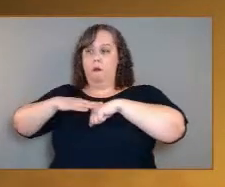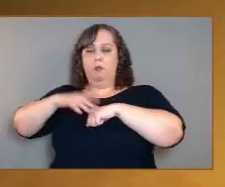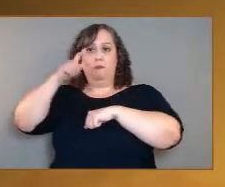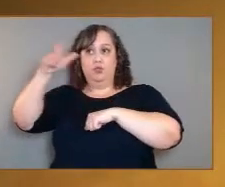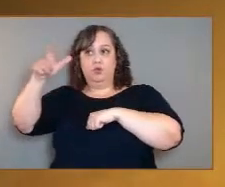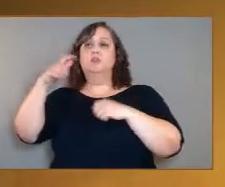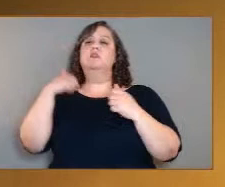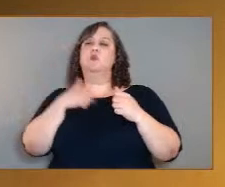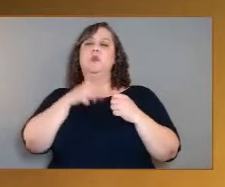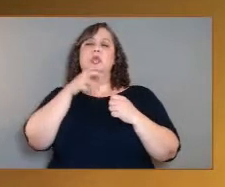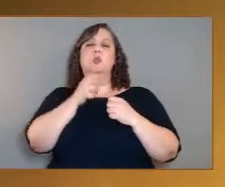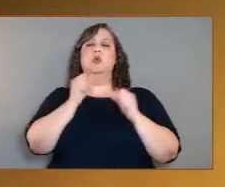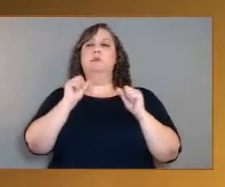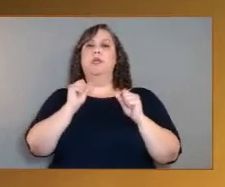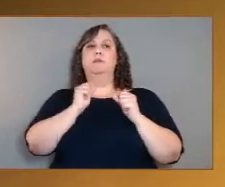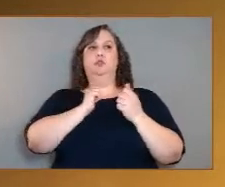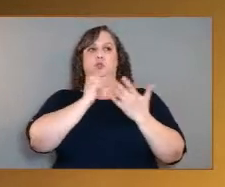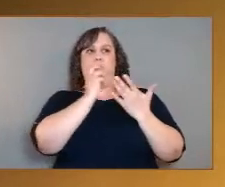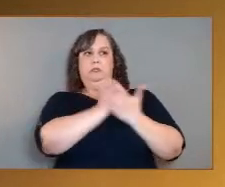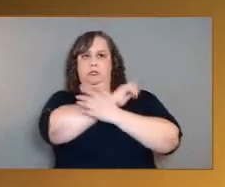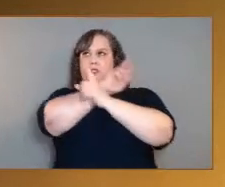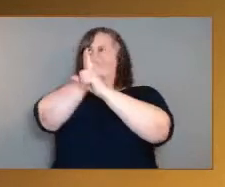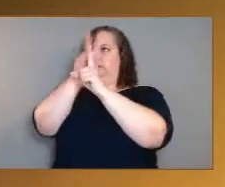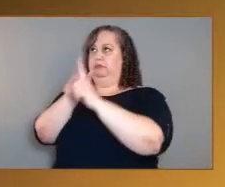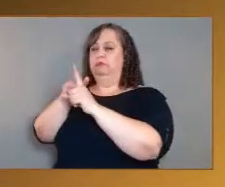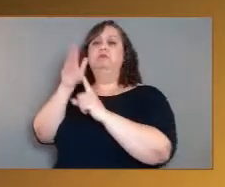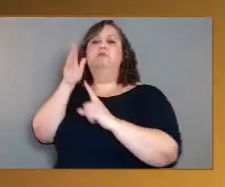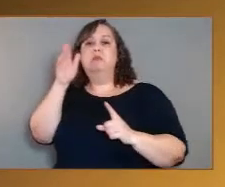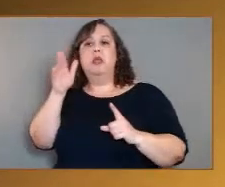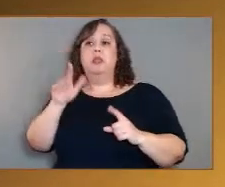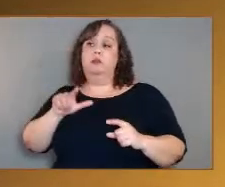So that's my one cent. I'm sure Sue will have better ones.